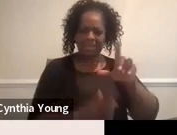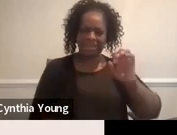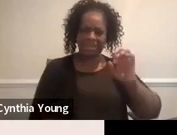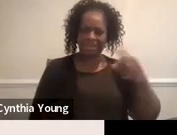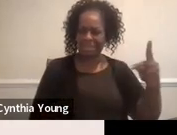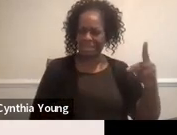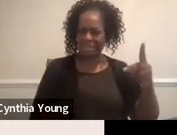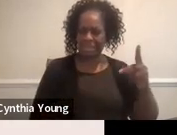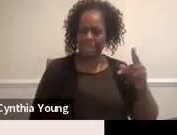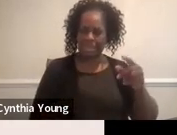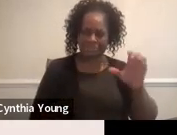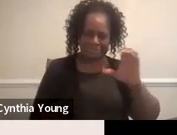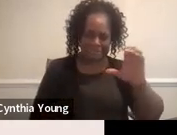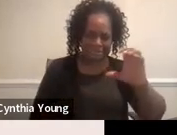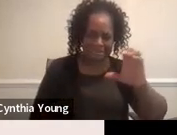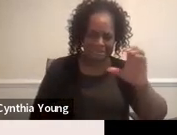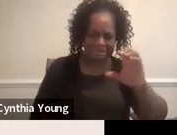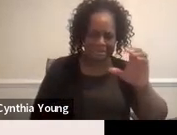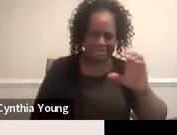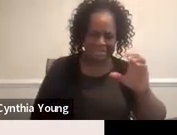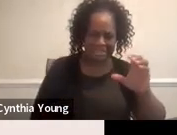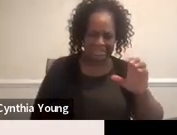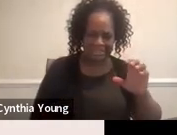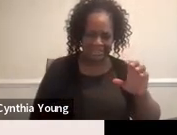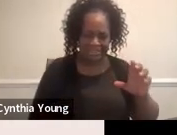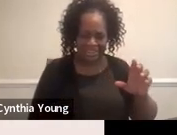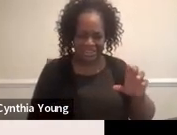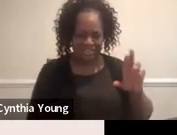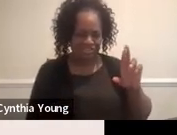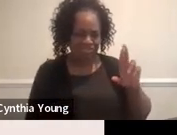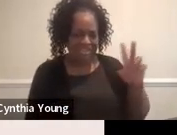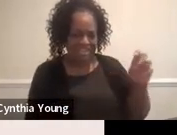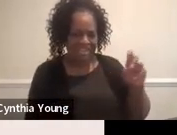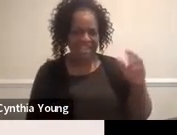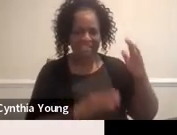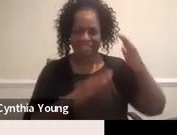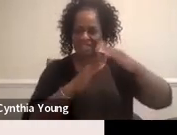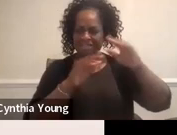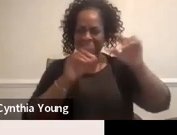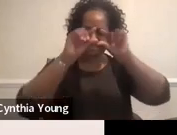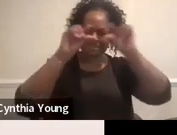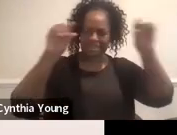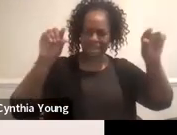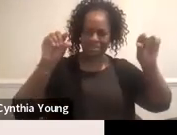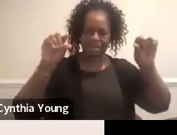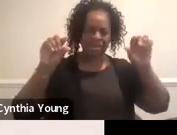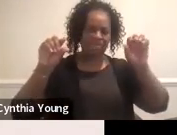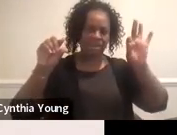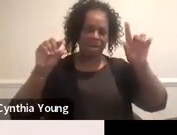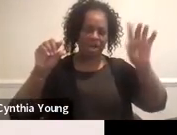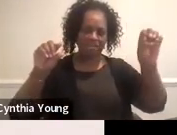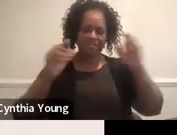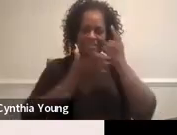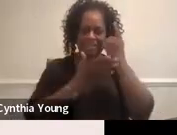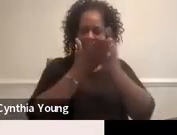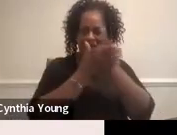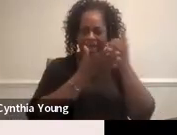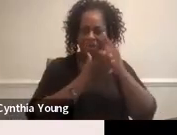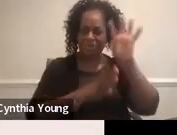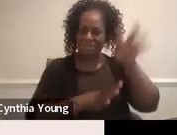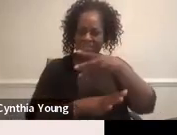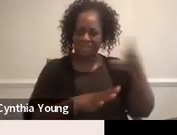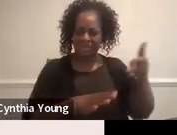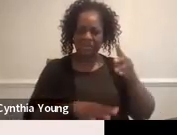I've looked and looked and looked. I'm like, maybe I'm in the... When at the top of your office hour schedule, there is a